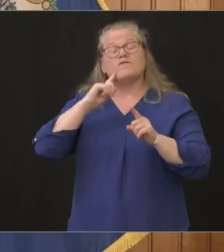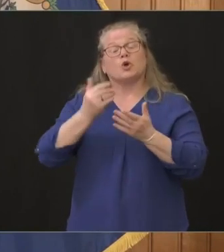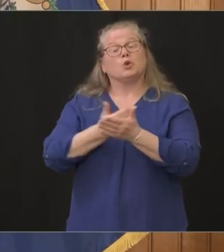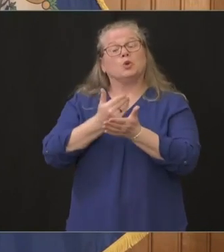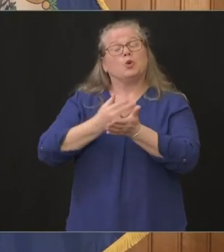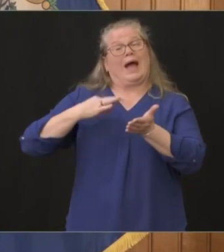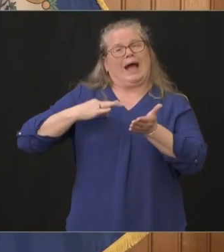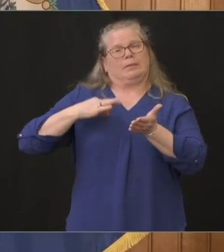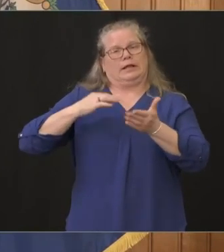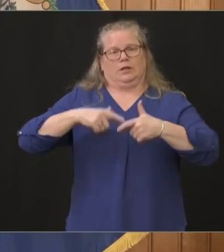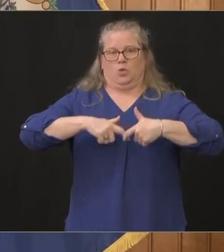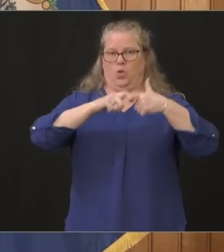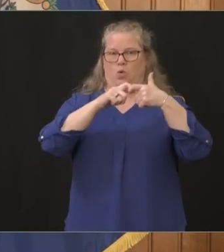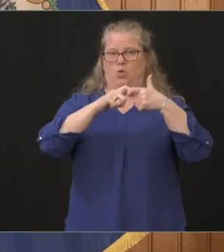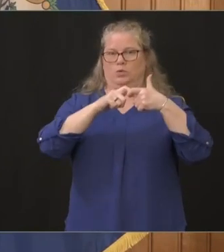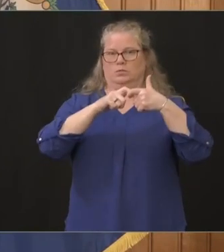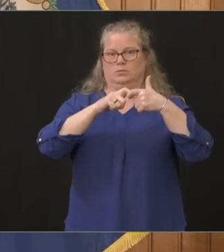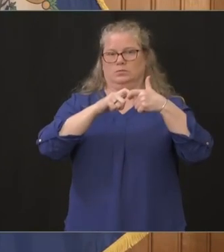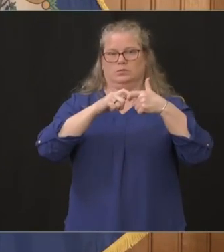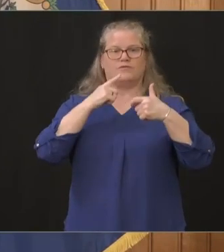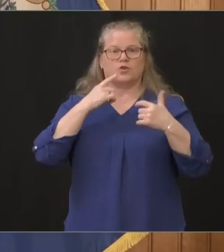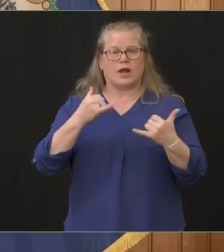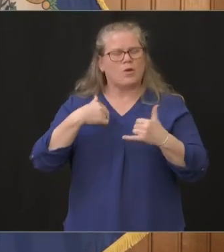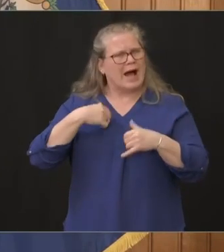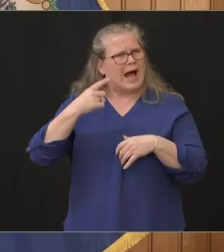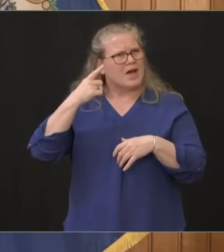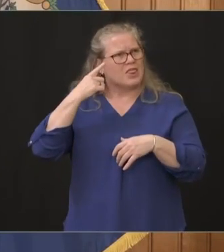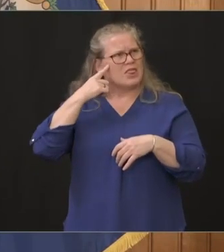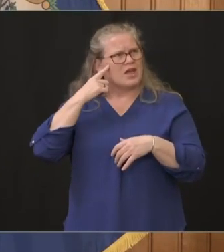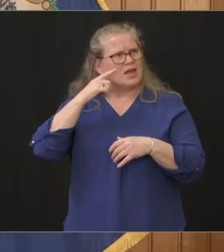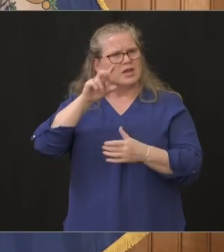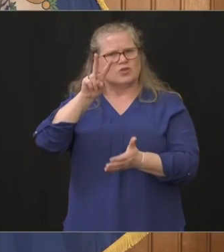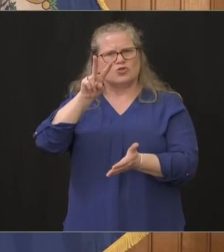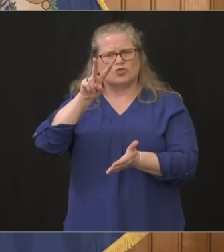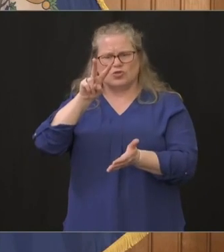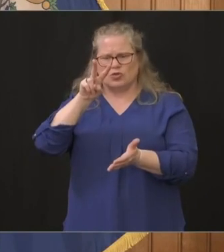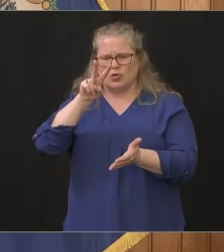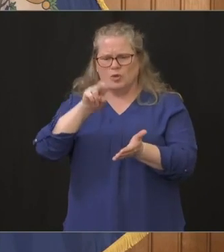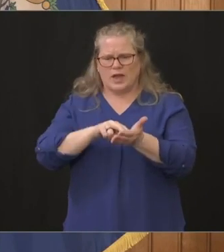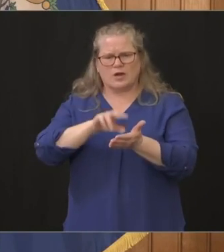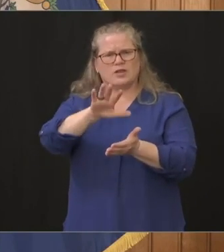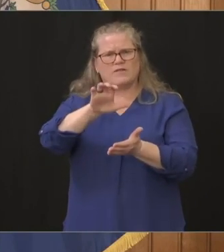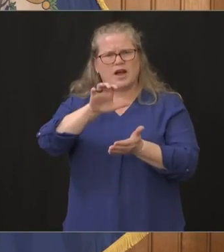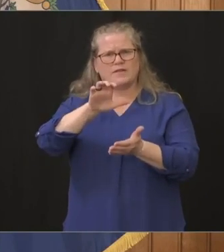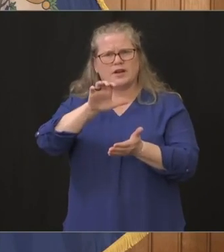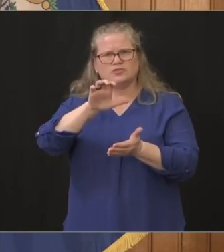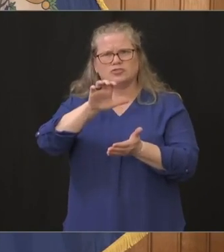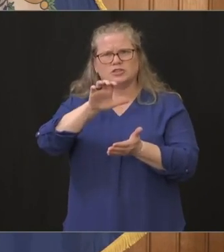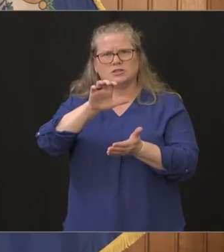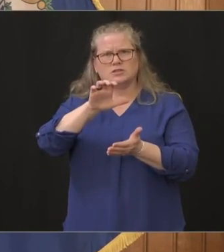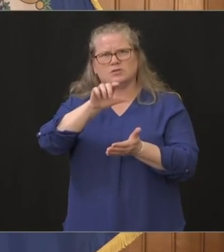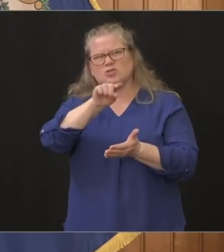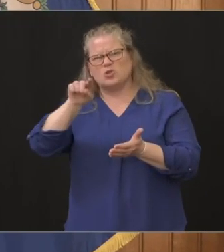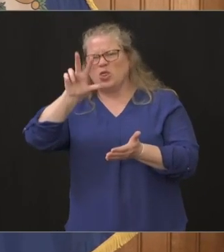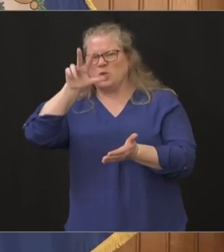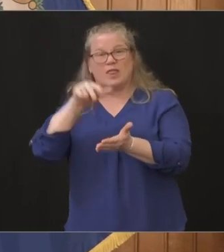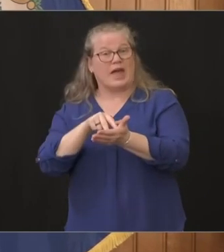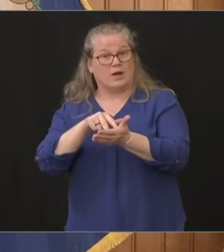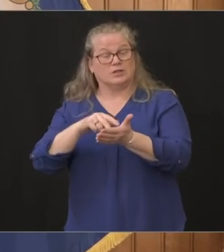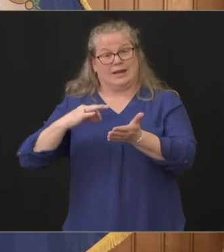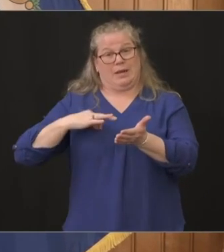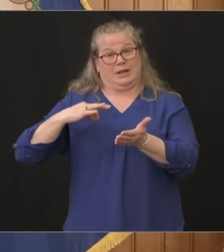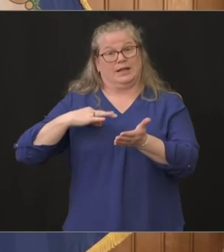applications um i think we had 2500 3 000 applications maybe more since i started talking